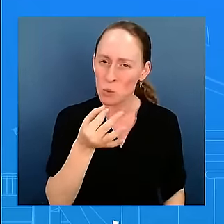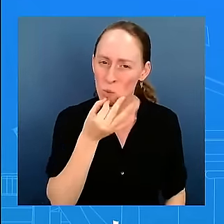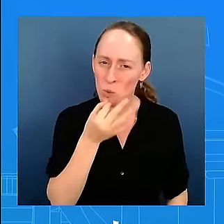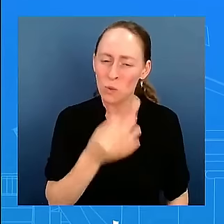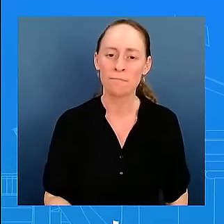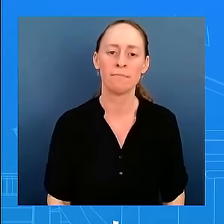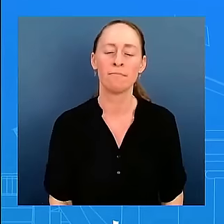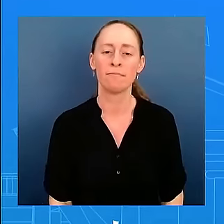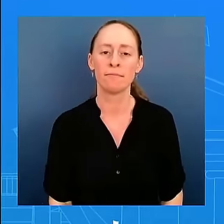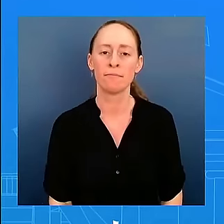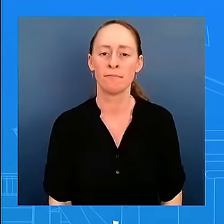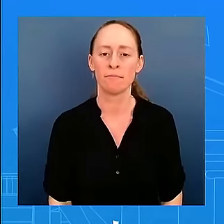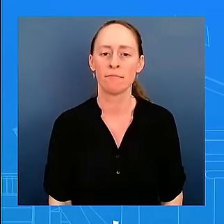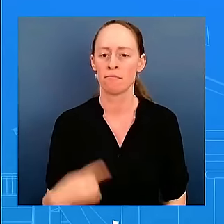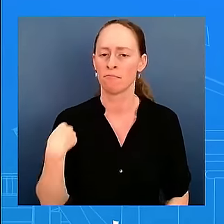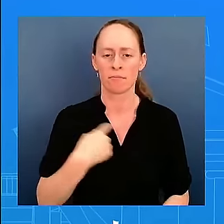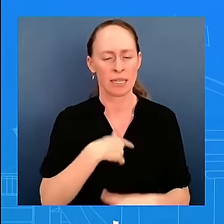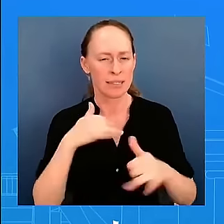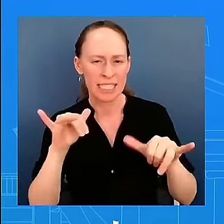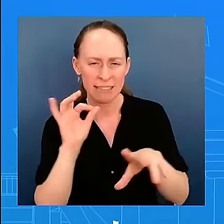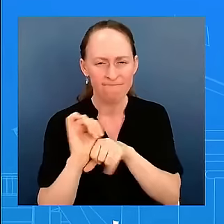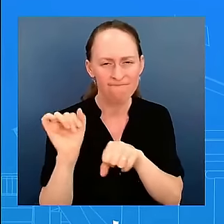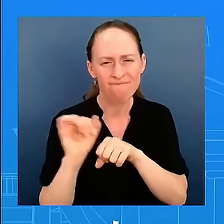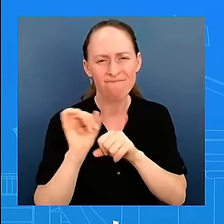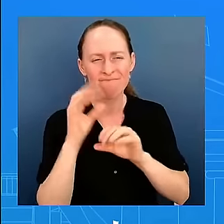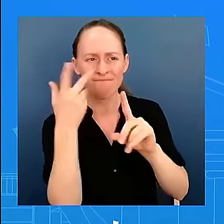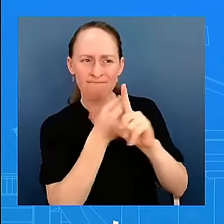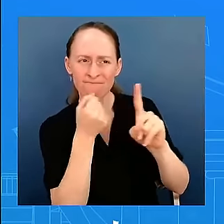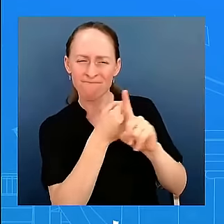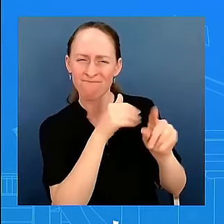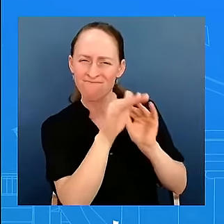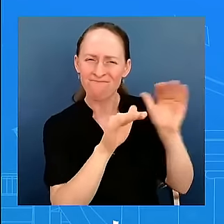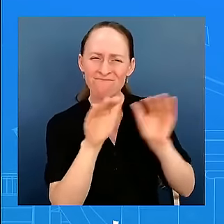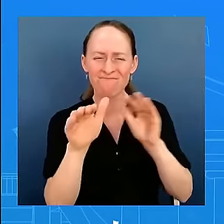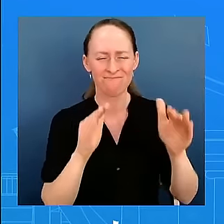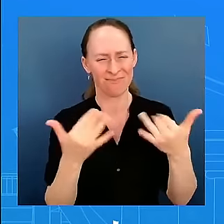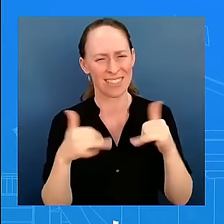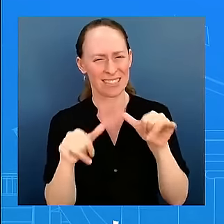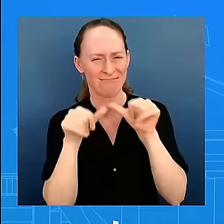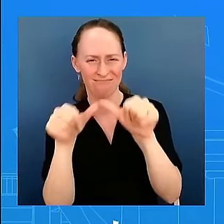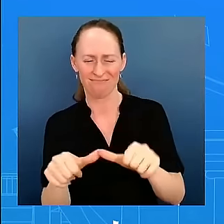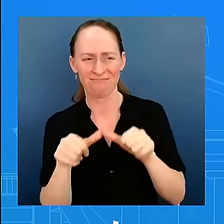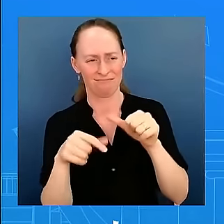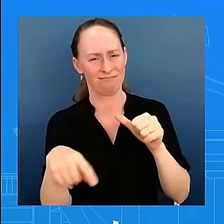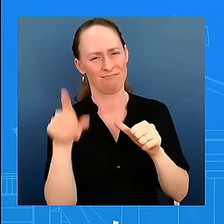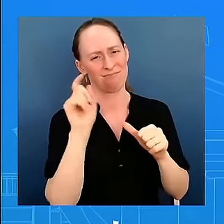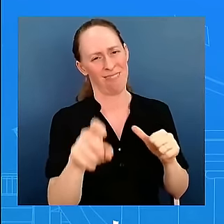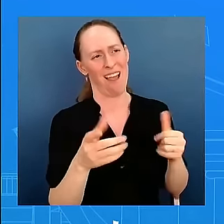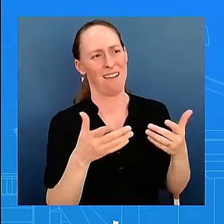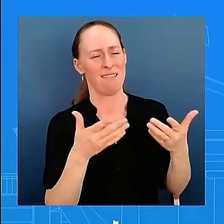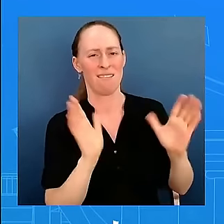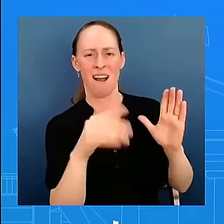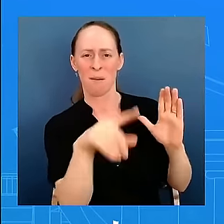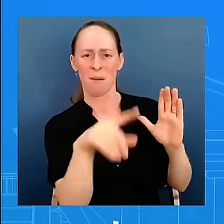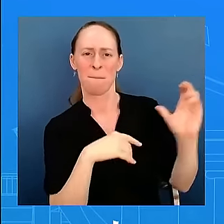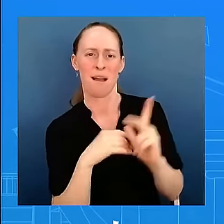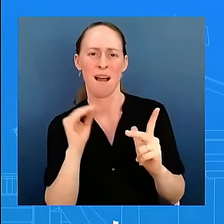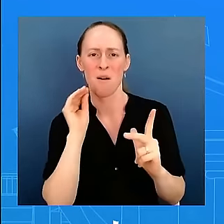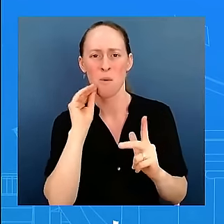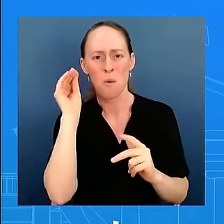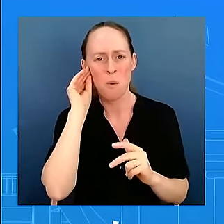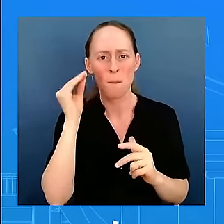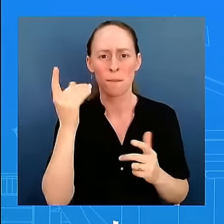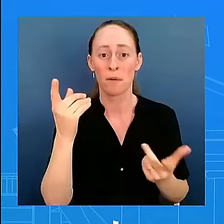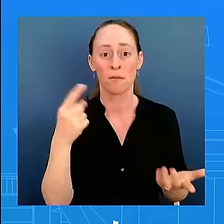detained Americans around the world, including those in Russia that we've been talking about, getting them home where they belong. They don't need to, there's no reason for them to be detained. The